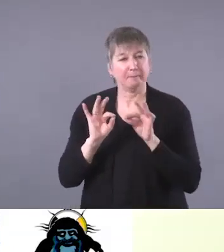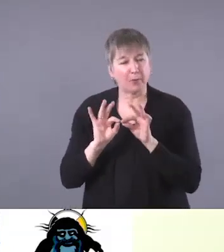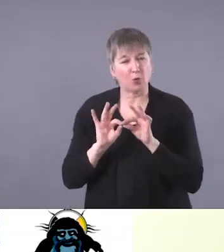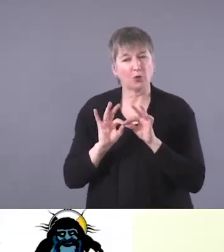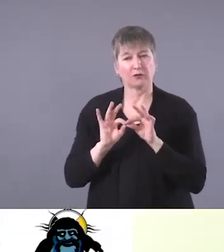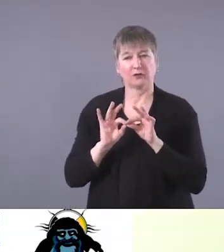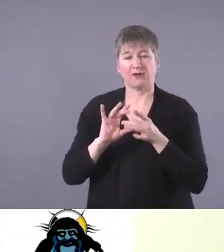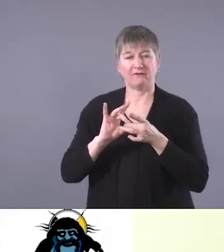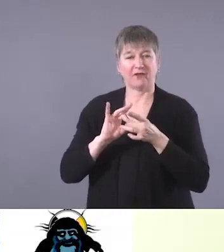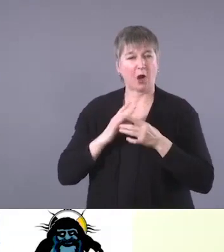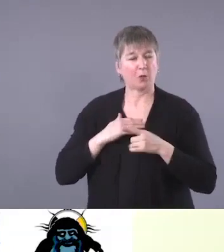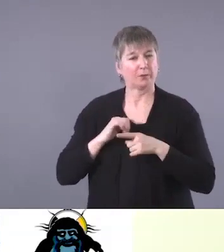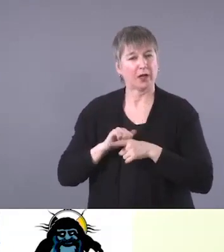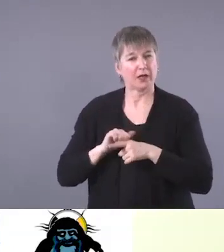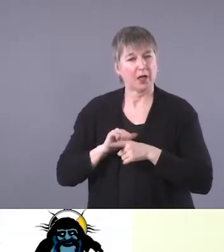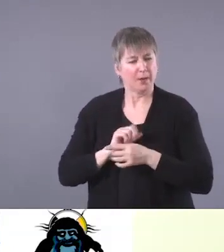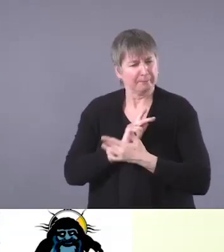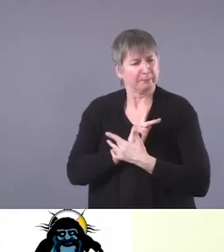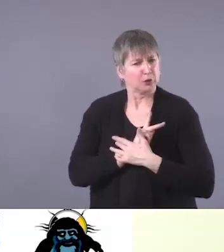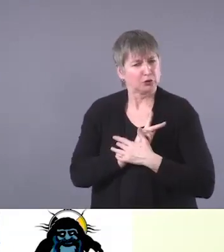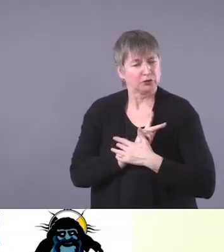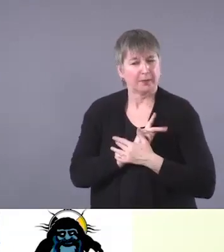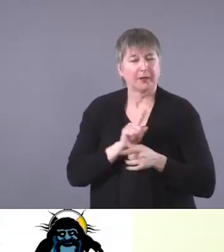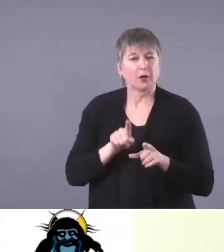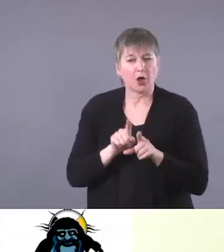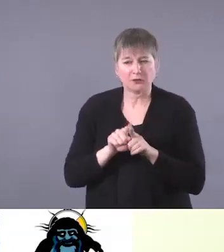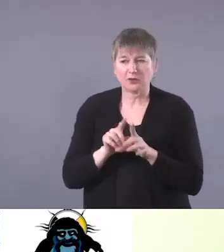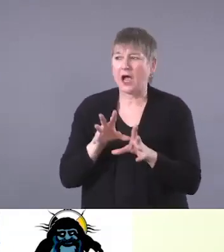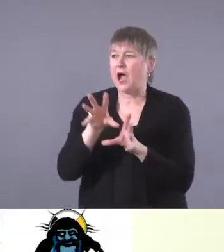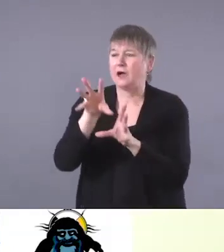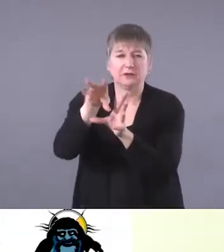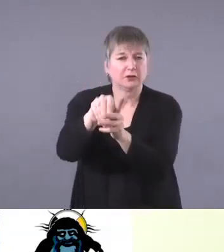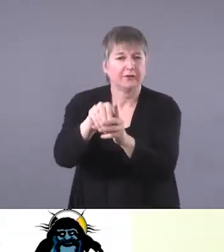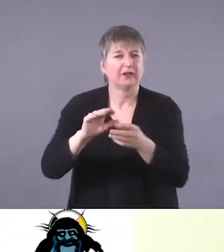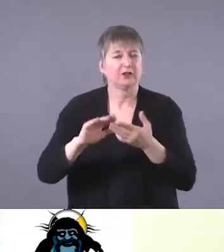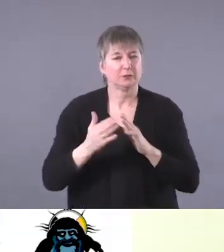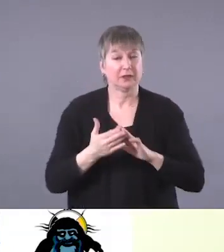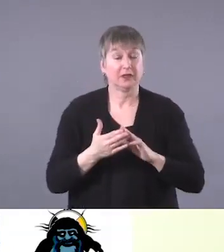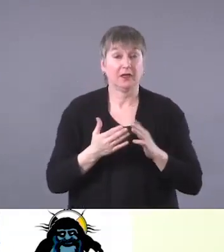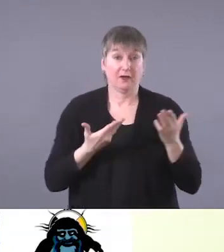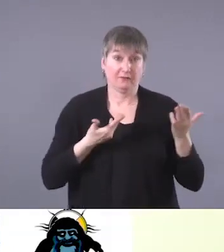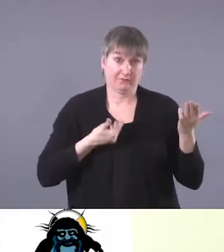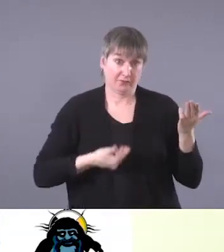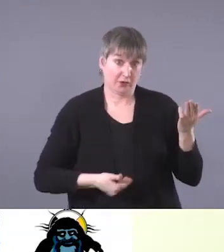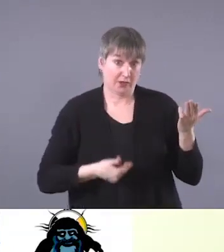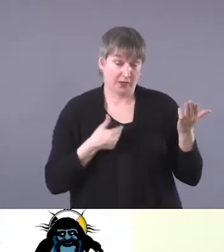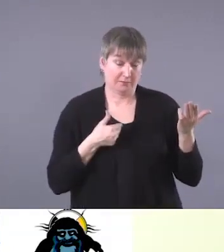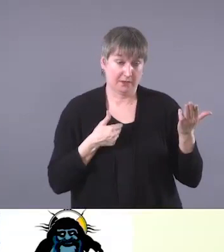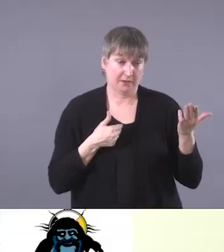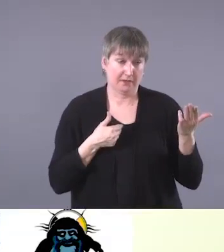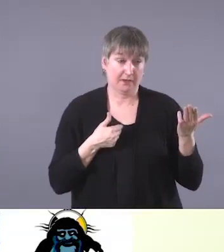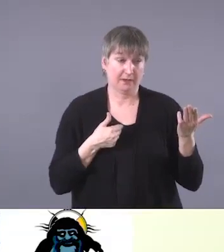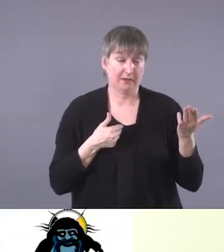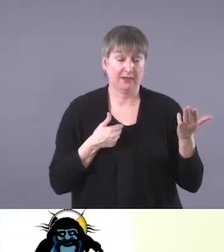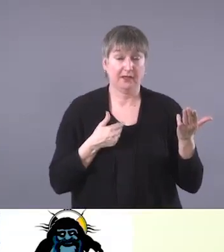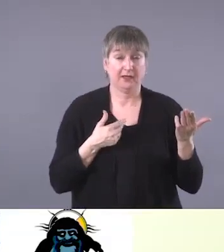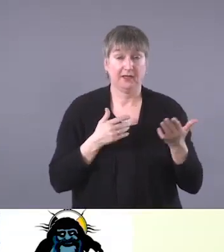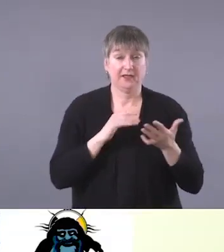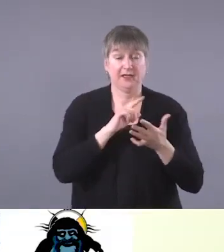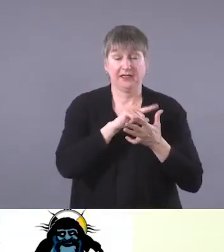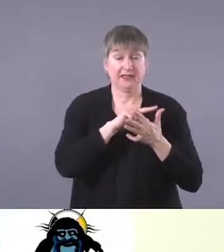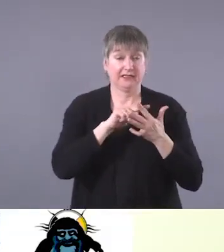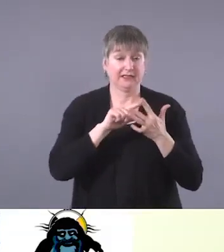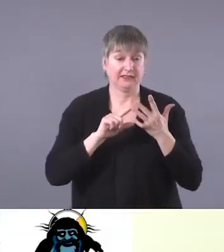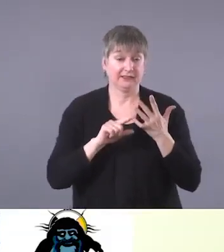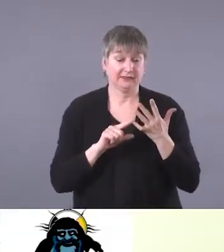uh, not only personally, but within the community. So, uh, for me, uh, uh, guide for that, um,